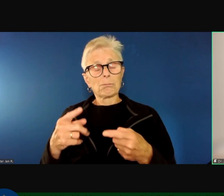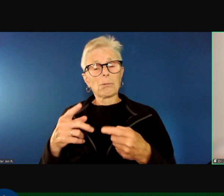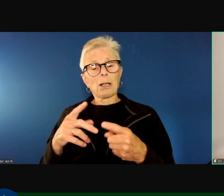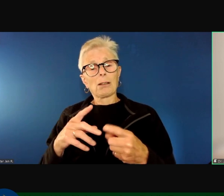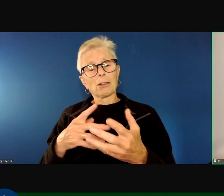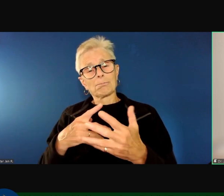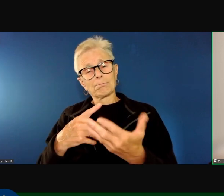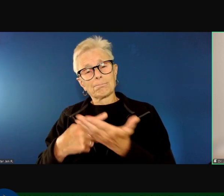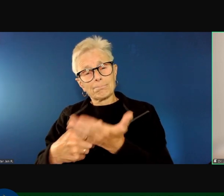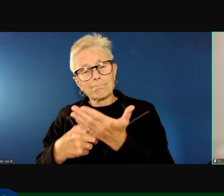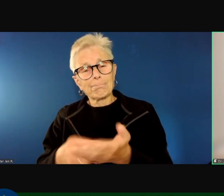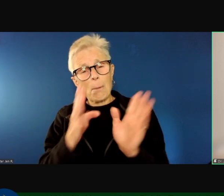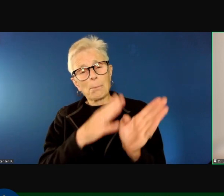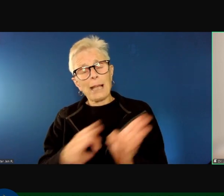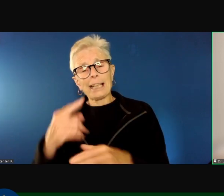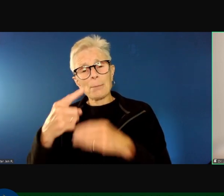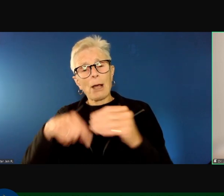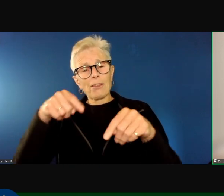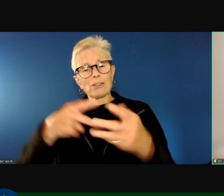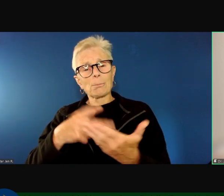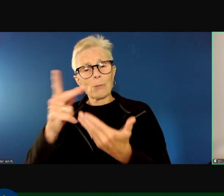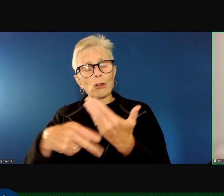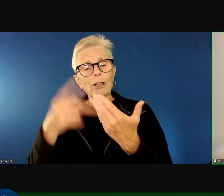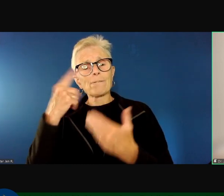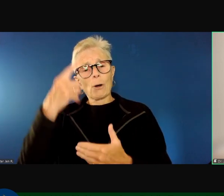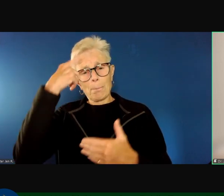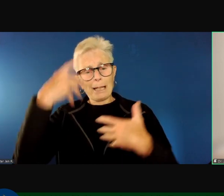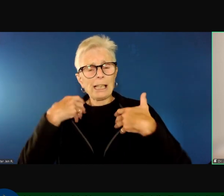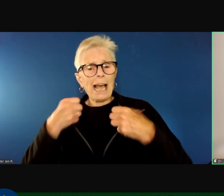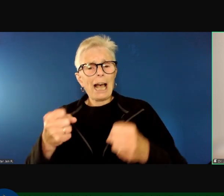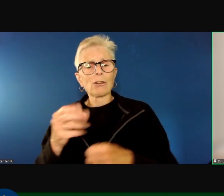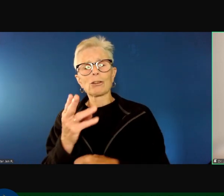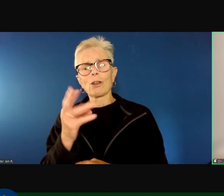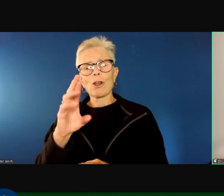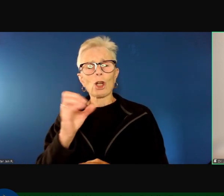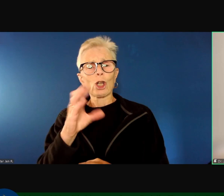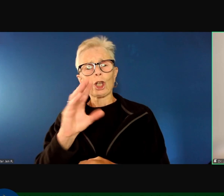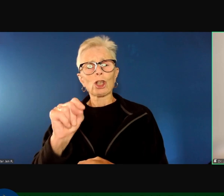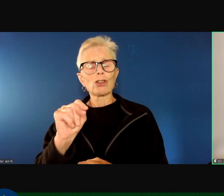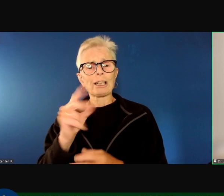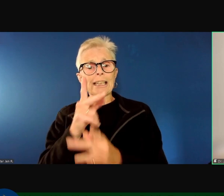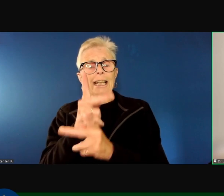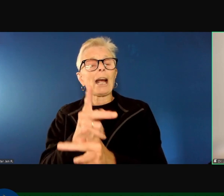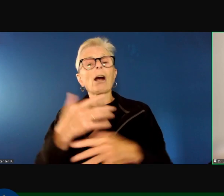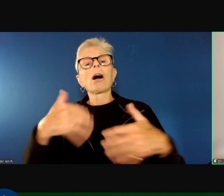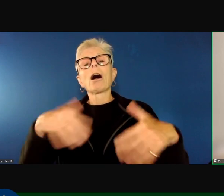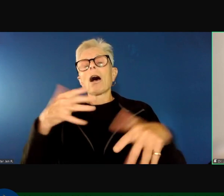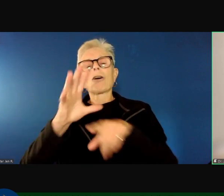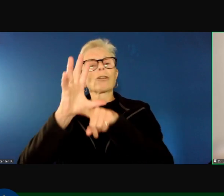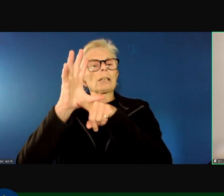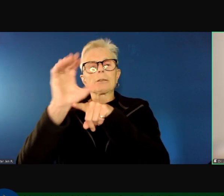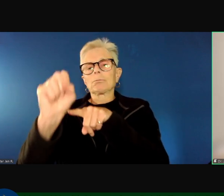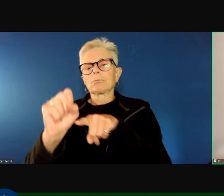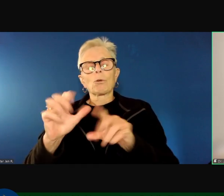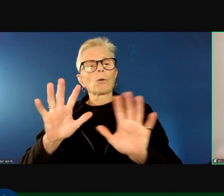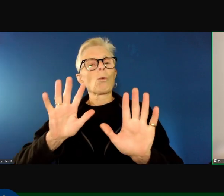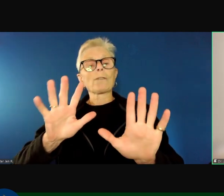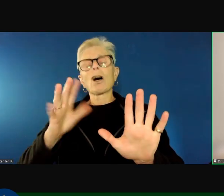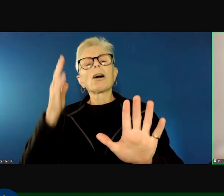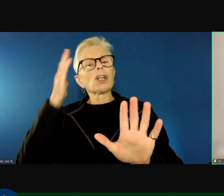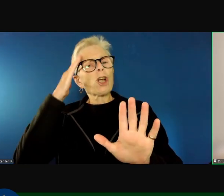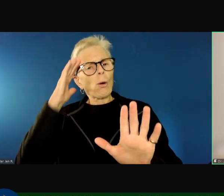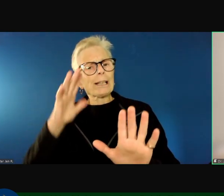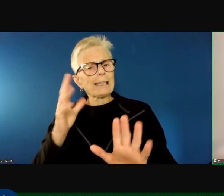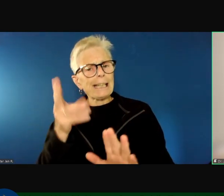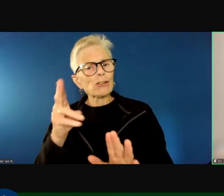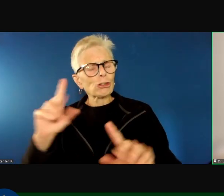program here for mental health urgent care are truly exceptional, exceptional even with all of that history here that we